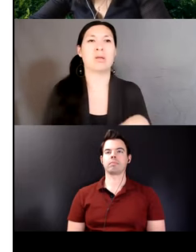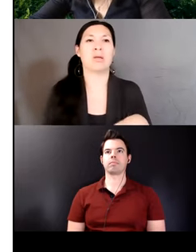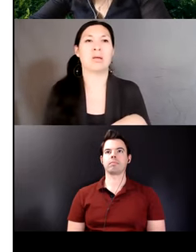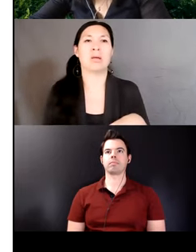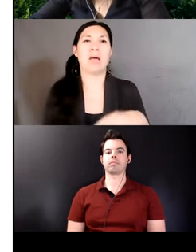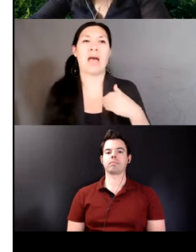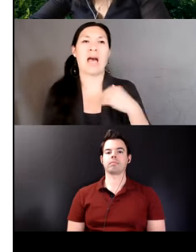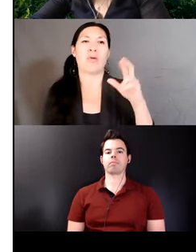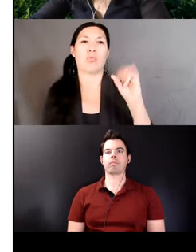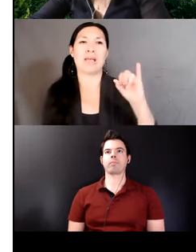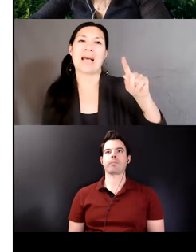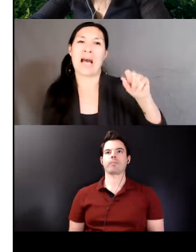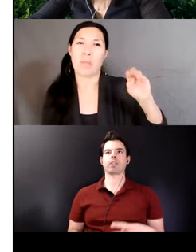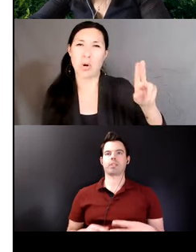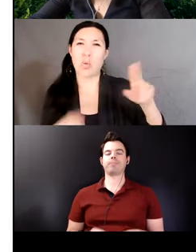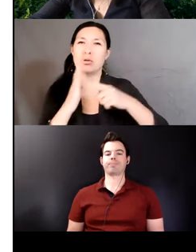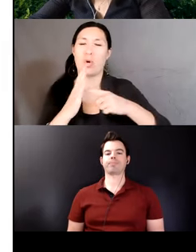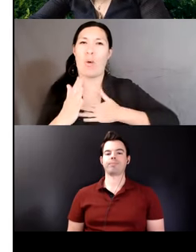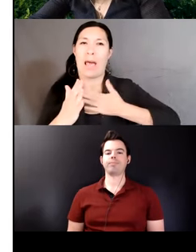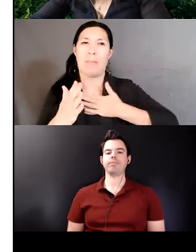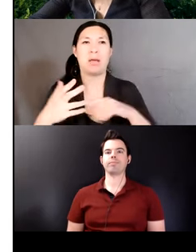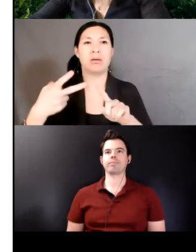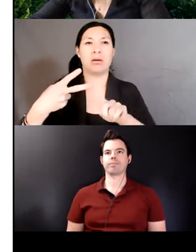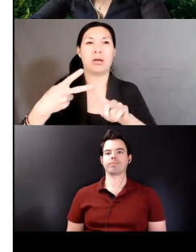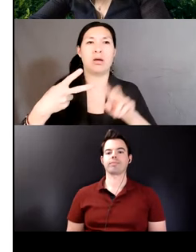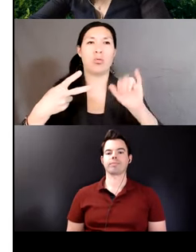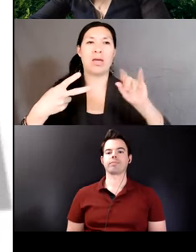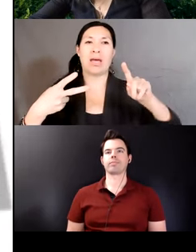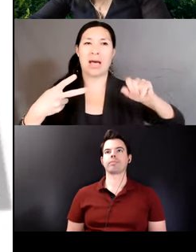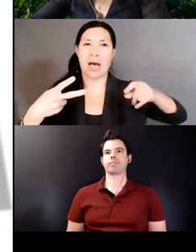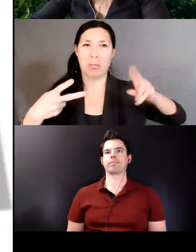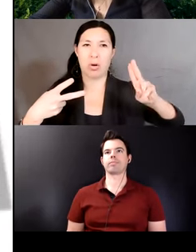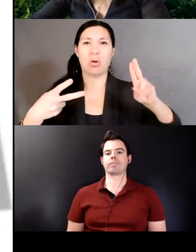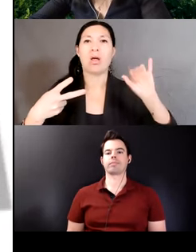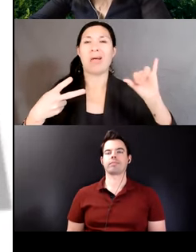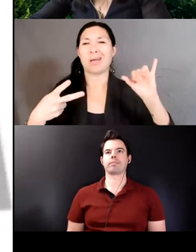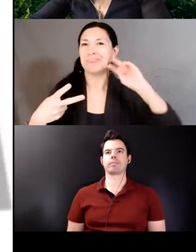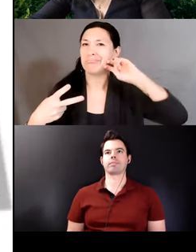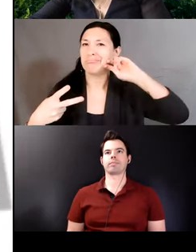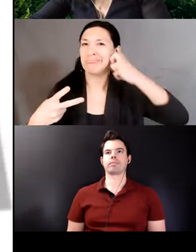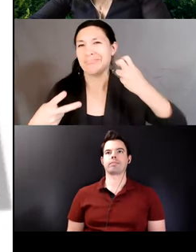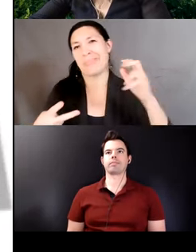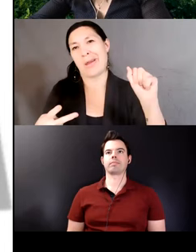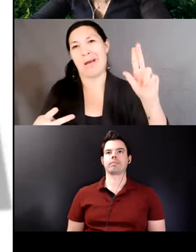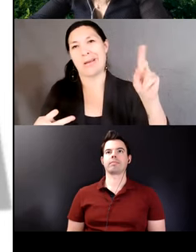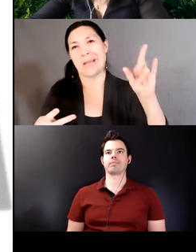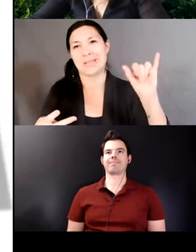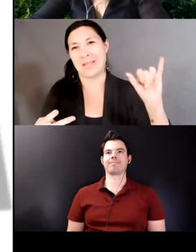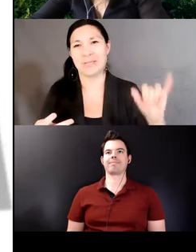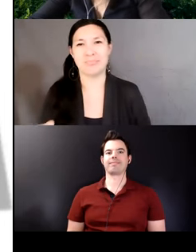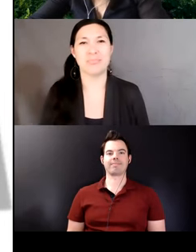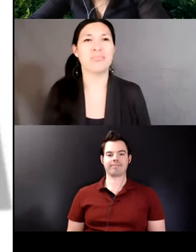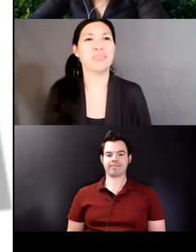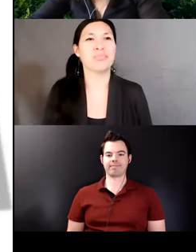a theme of happiness and Rikapu denoting a theme of audacity. Rikamu is characterized